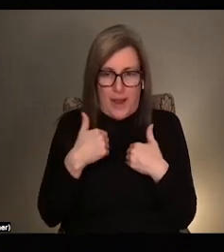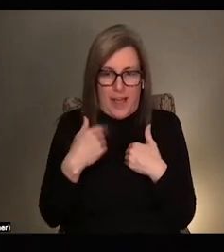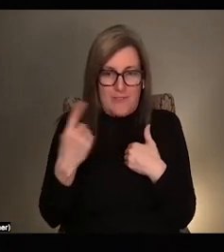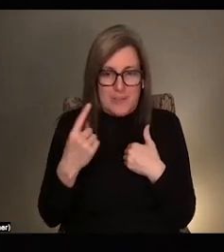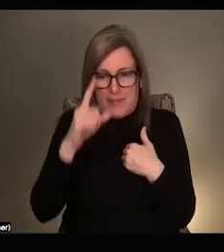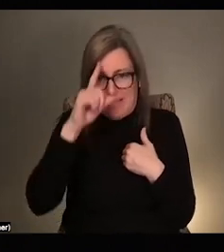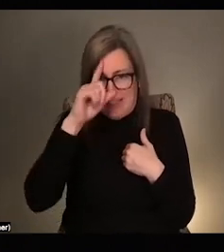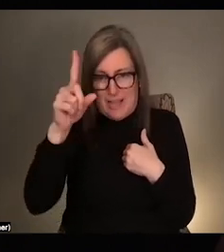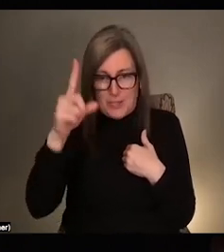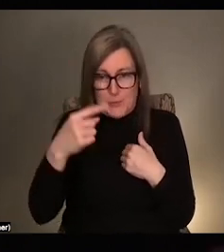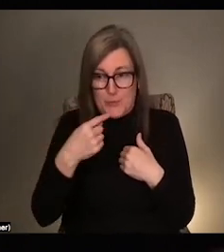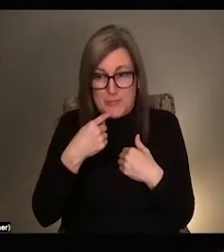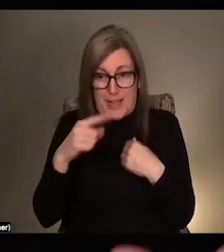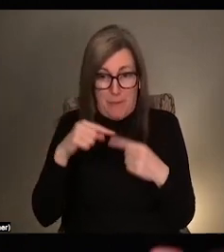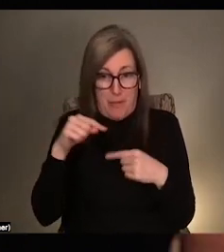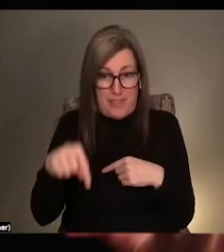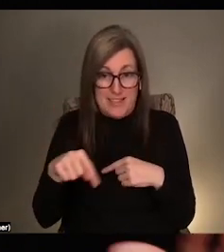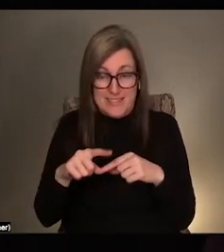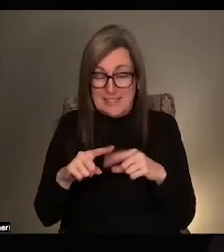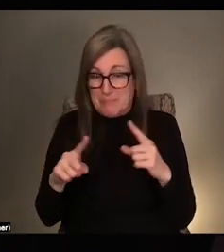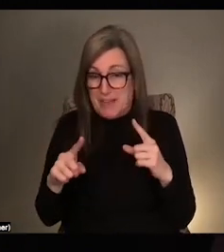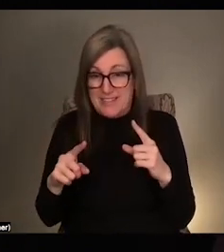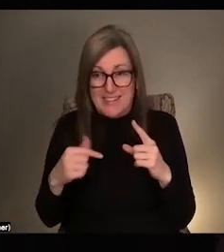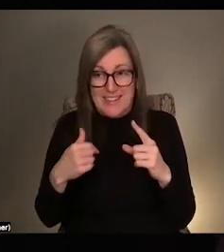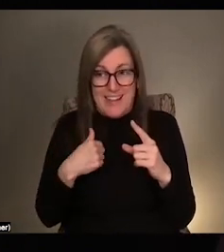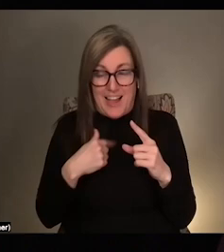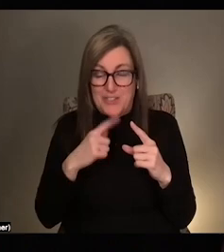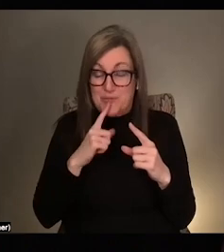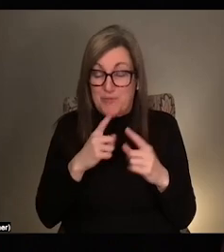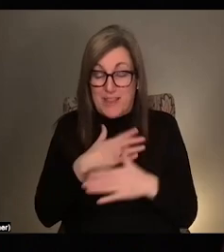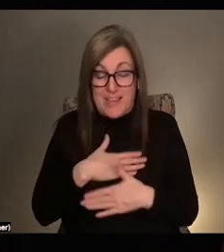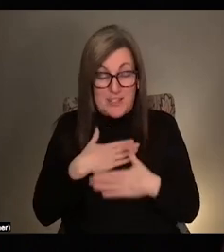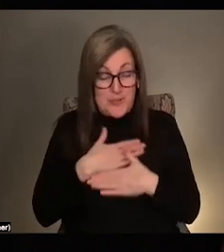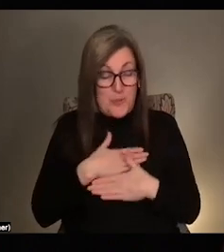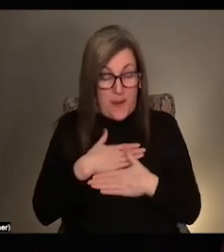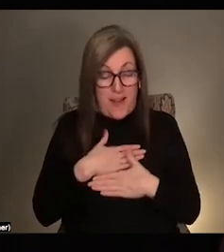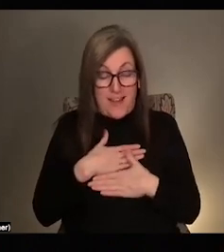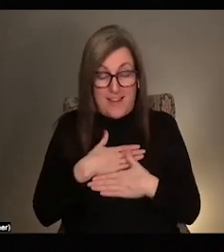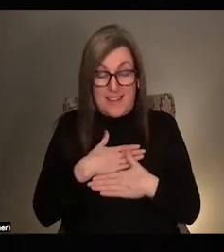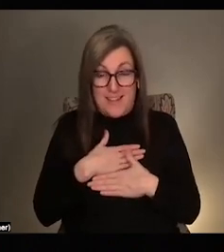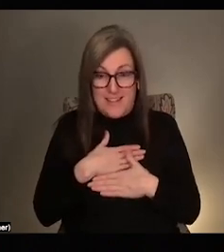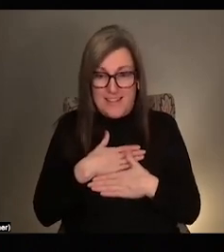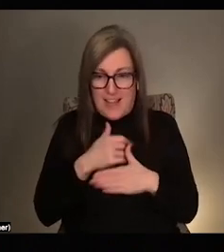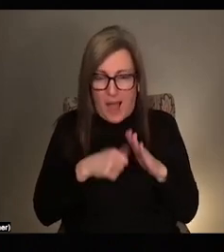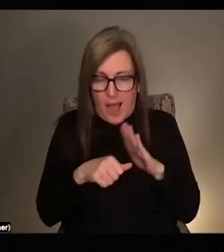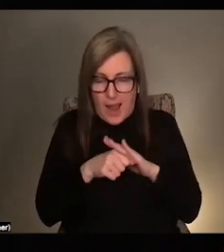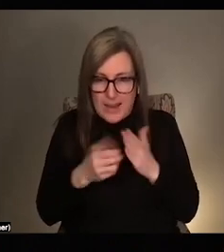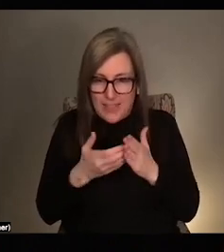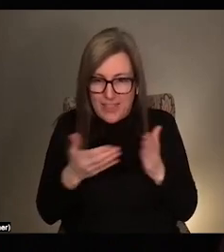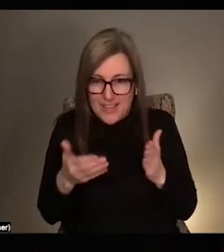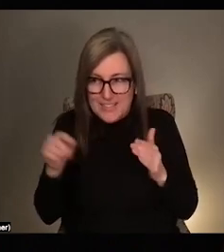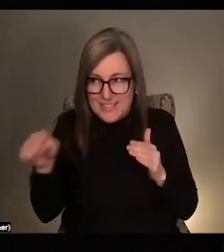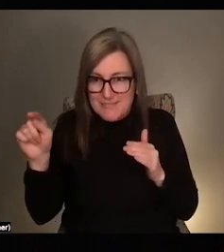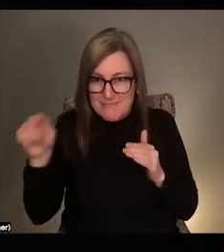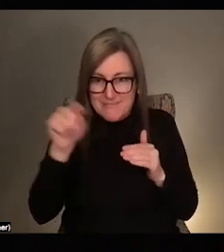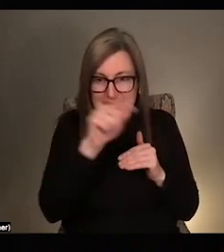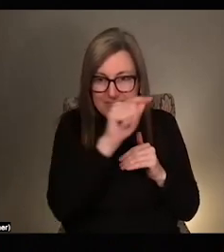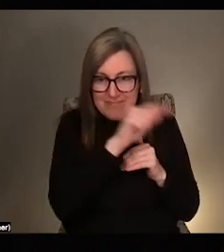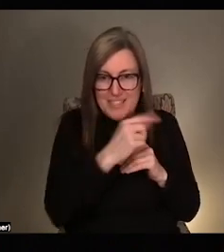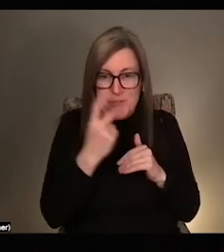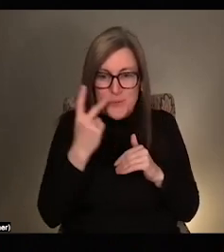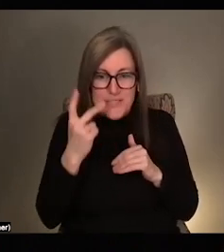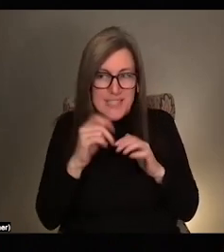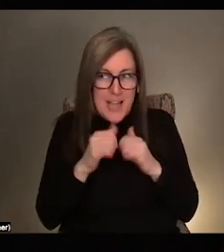about this, except that I just really enjoy like hiding things in institutions and seeing how long they